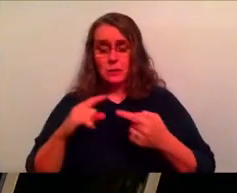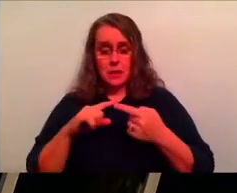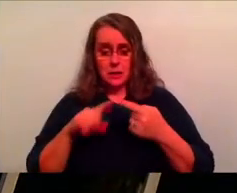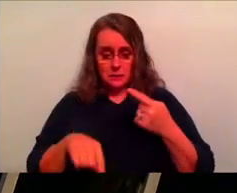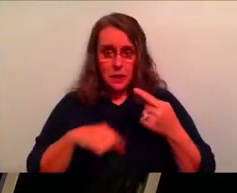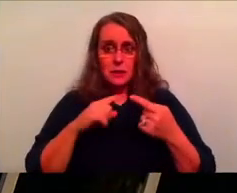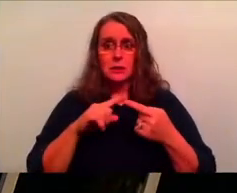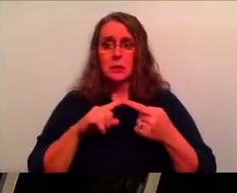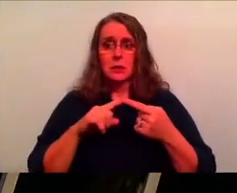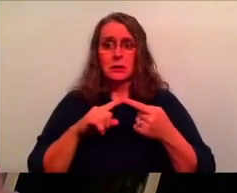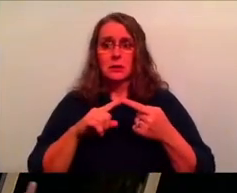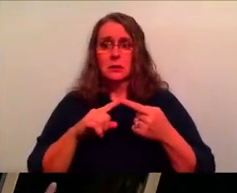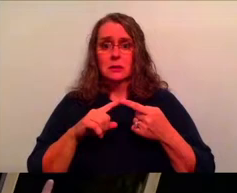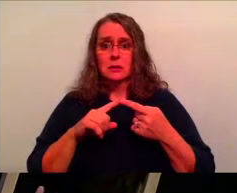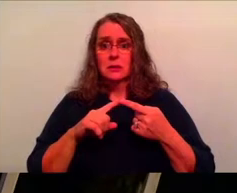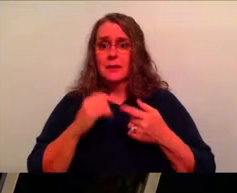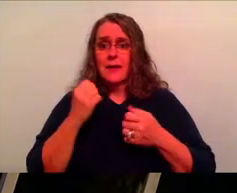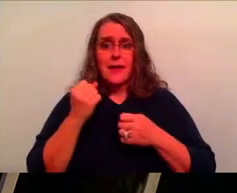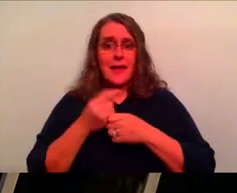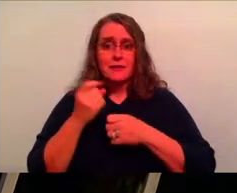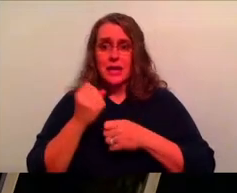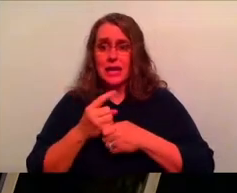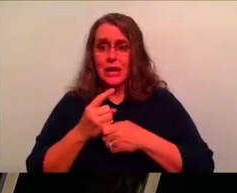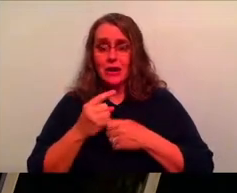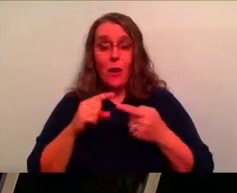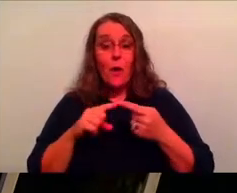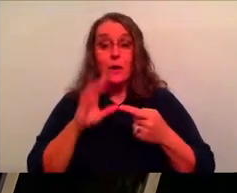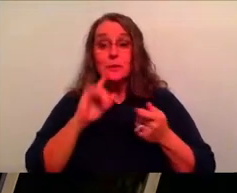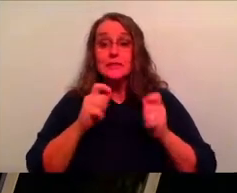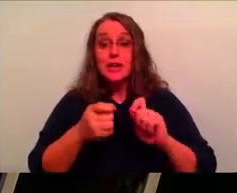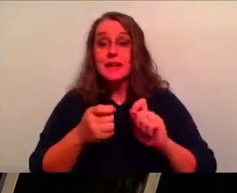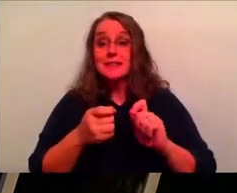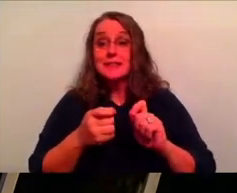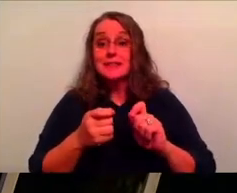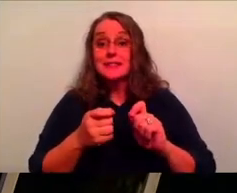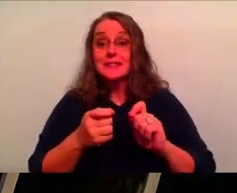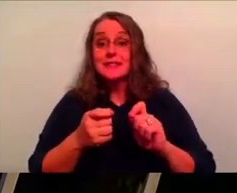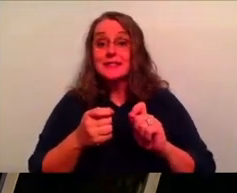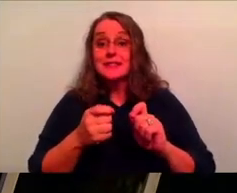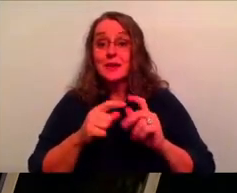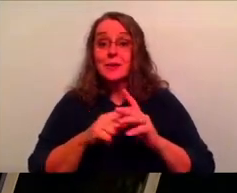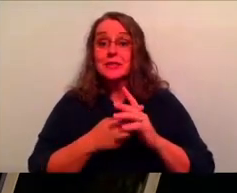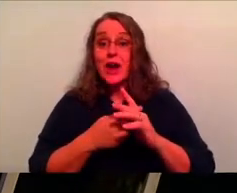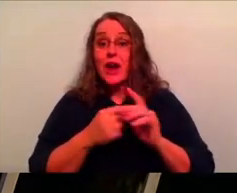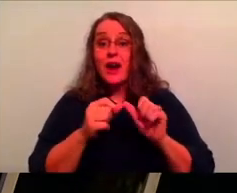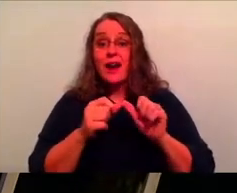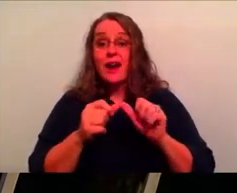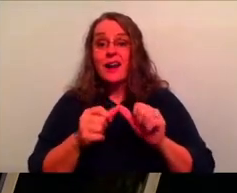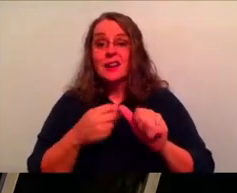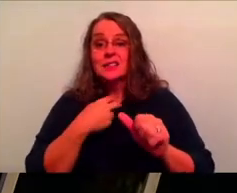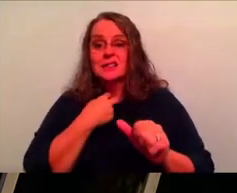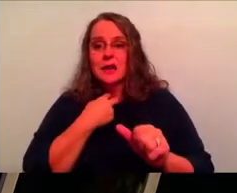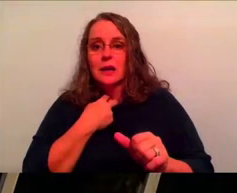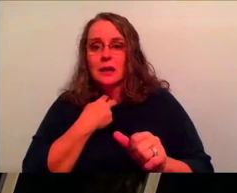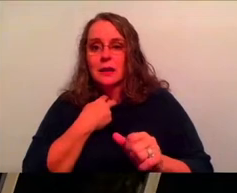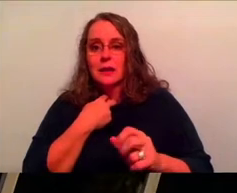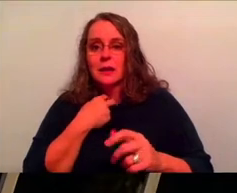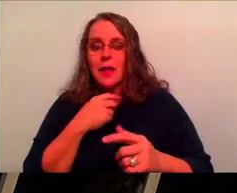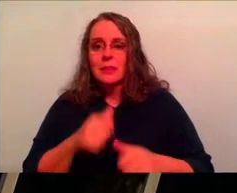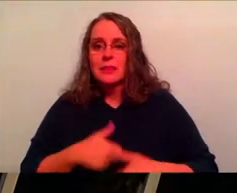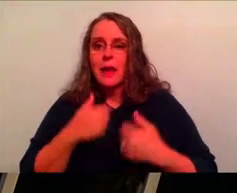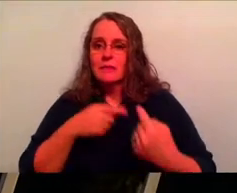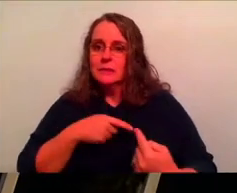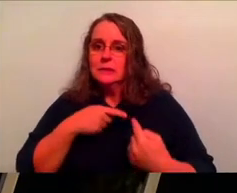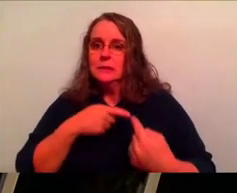find ourselves in this loop about every, every new year where we go, things are going to change. We kind of get stuck. Life gets hard. And we find ourselves back in the